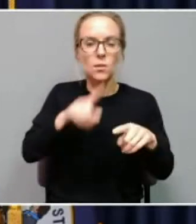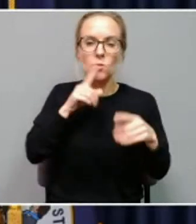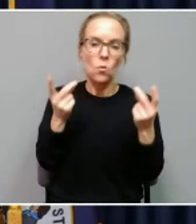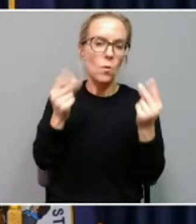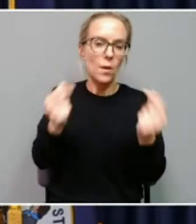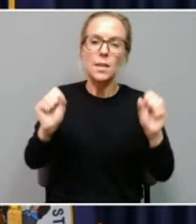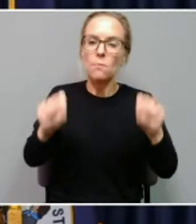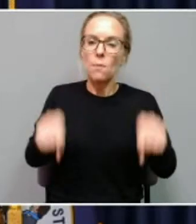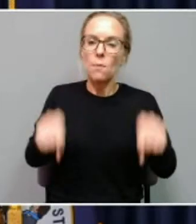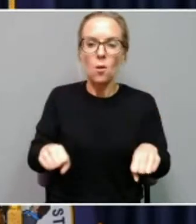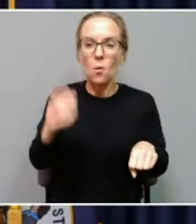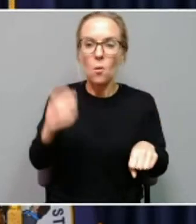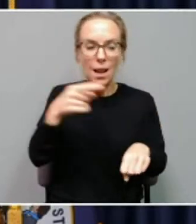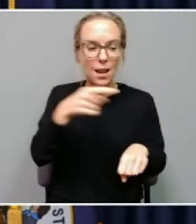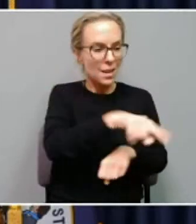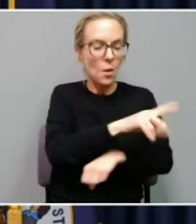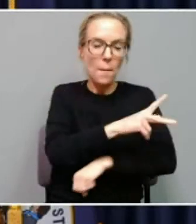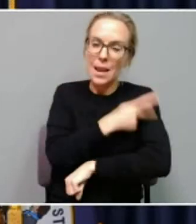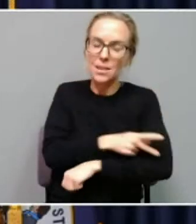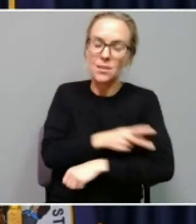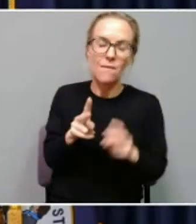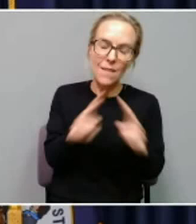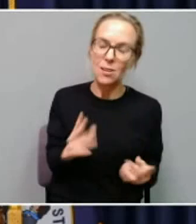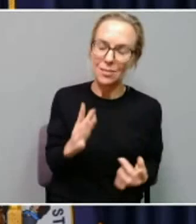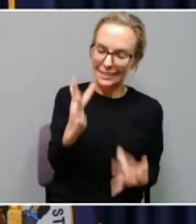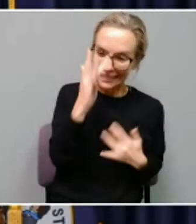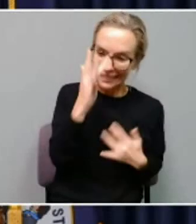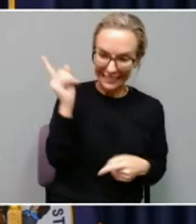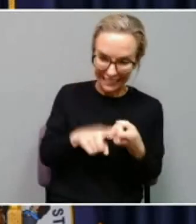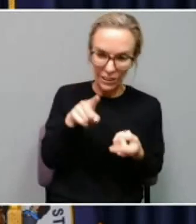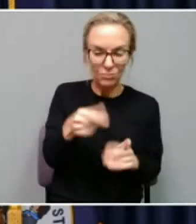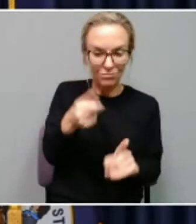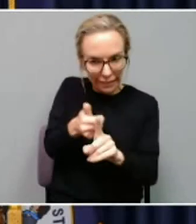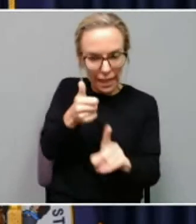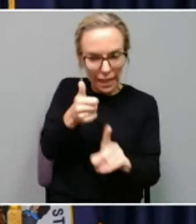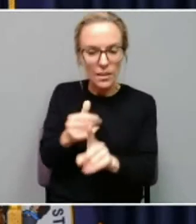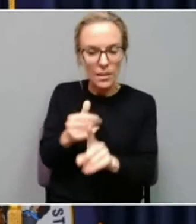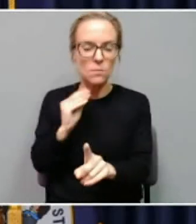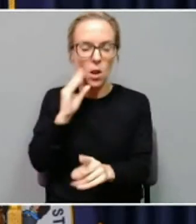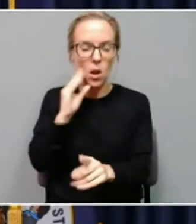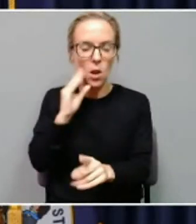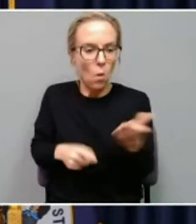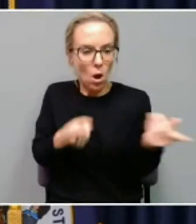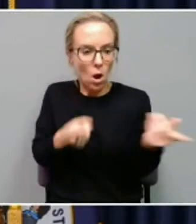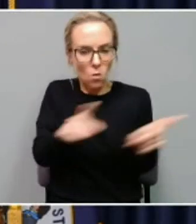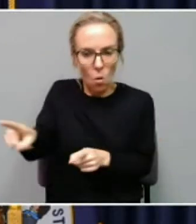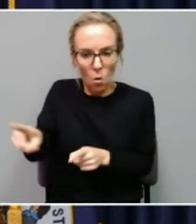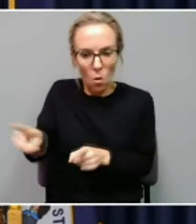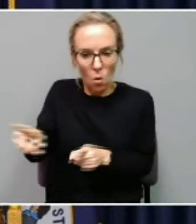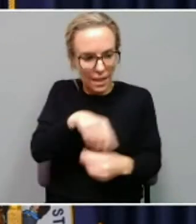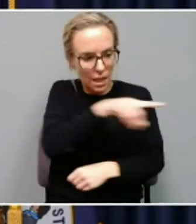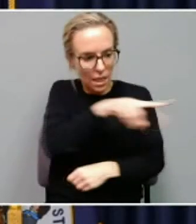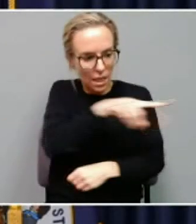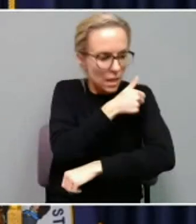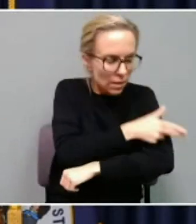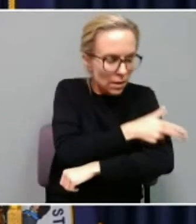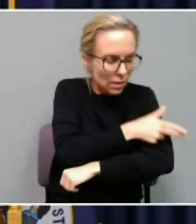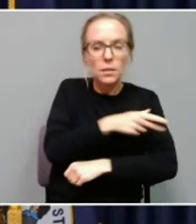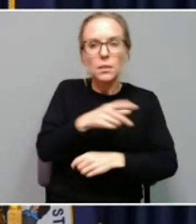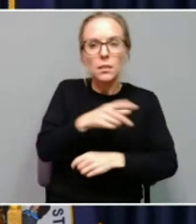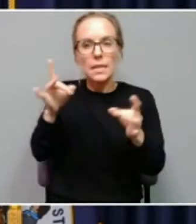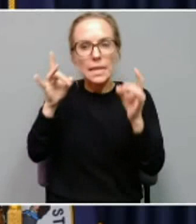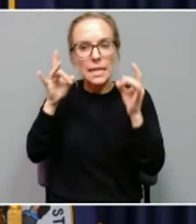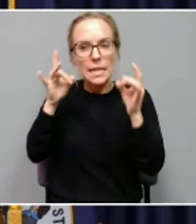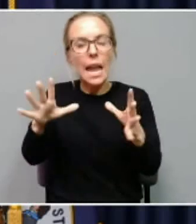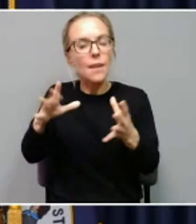our patients are really sick. And until you've really experienced what's going on in the hospitals and the devastation that our